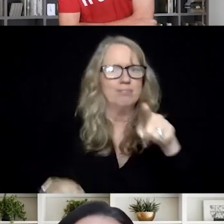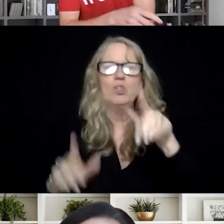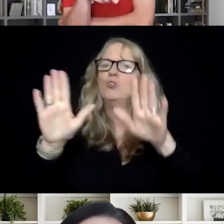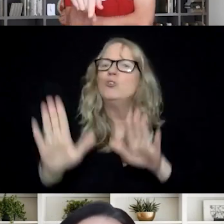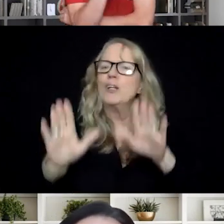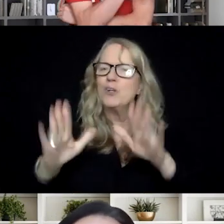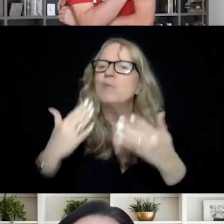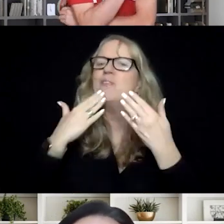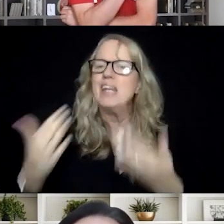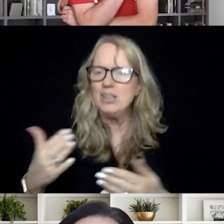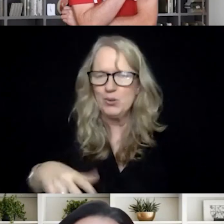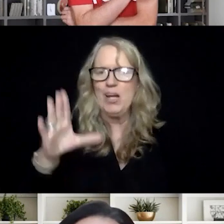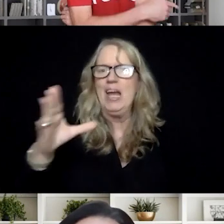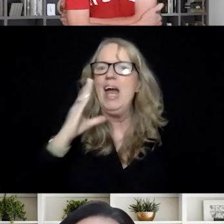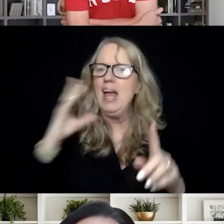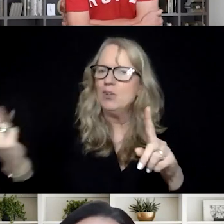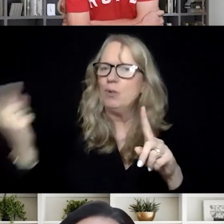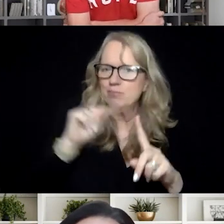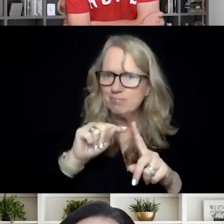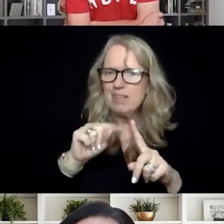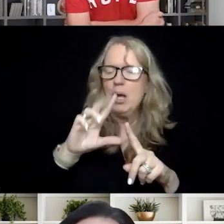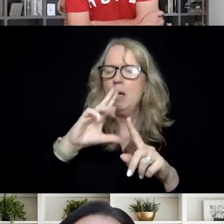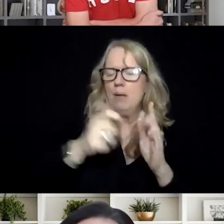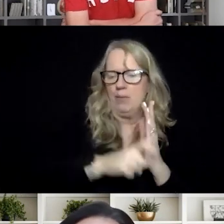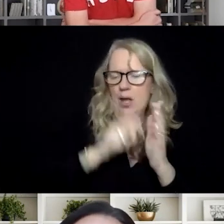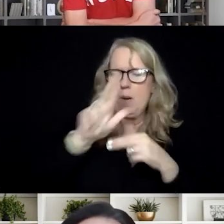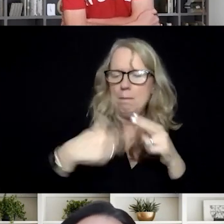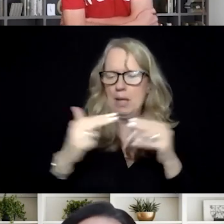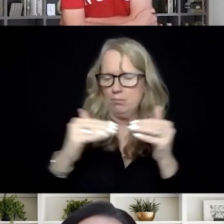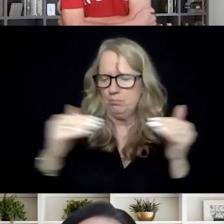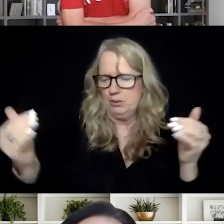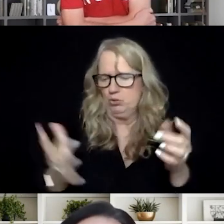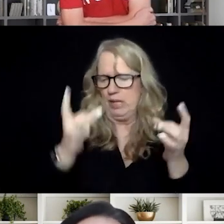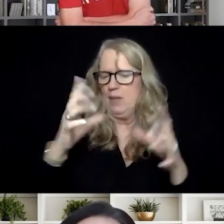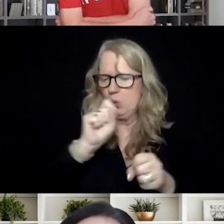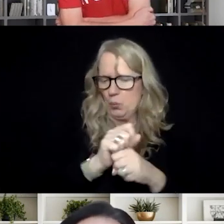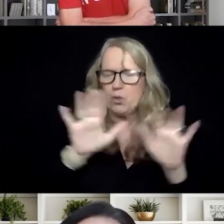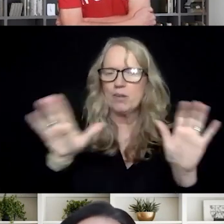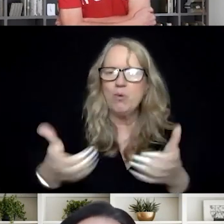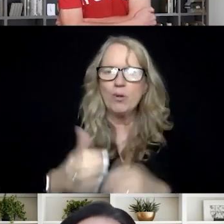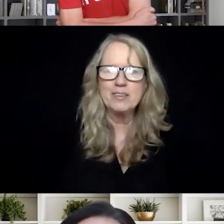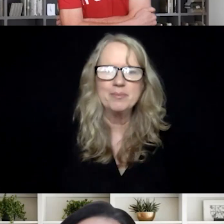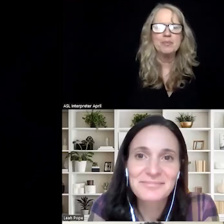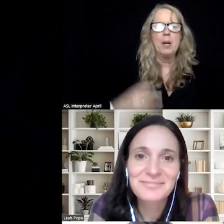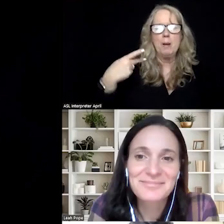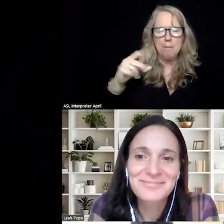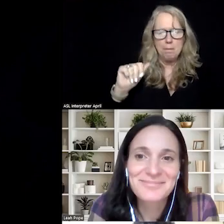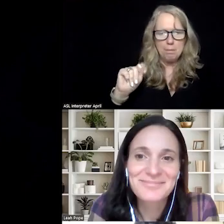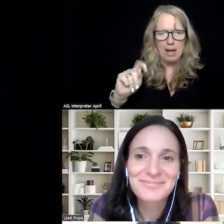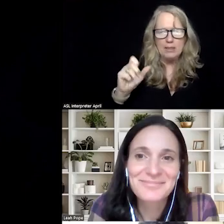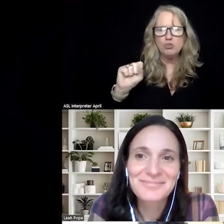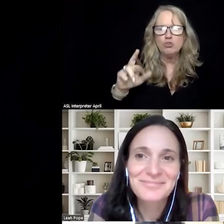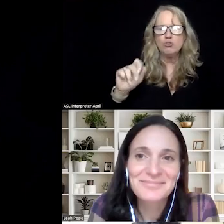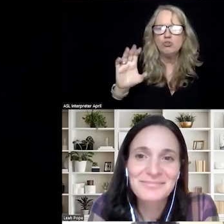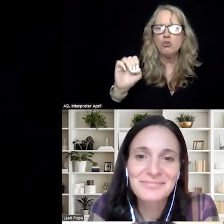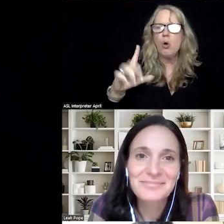Dr. Pope. And also hearkening back to that Bazelon article about peers in the crisis workforce. So Pat Strode, so